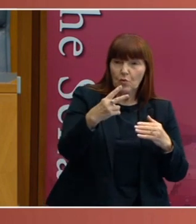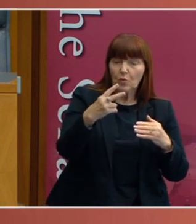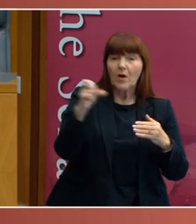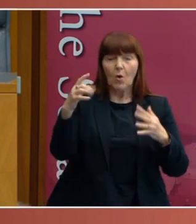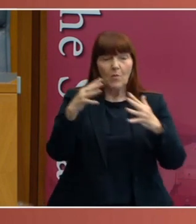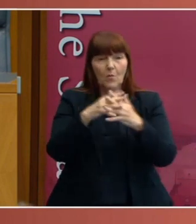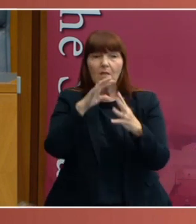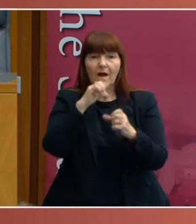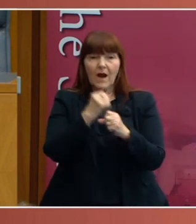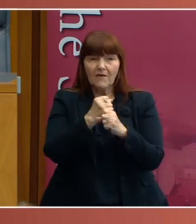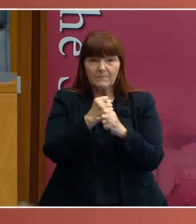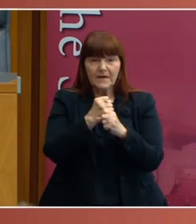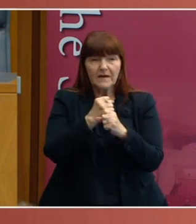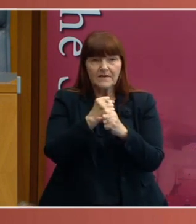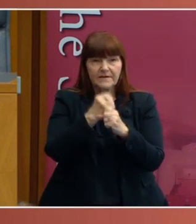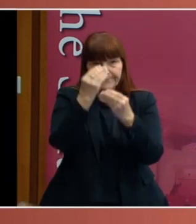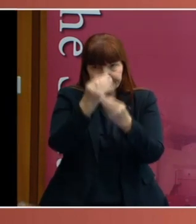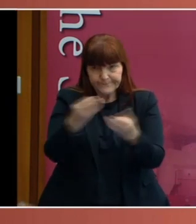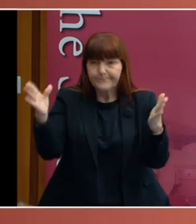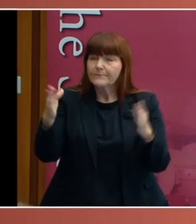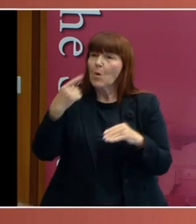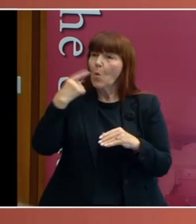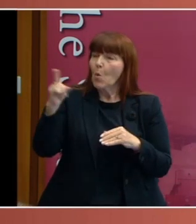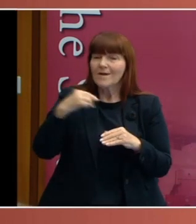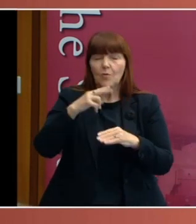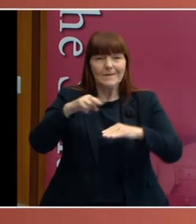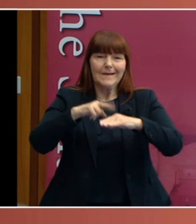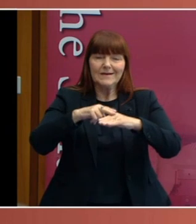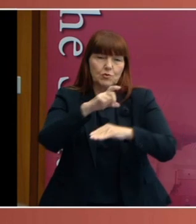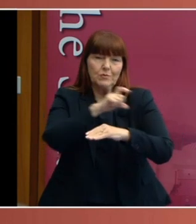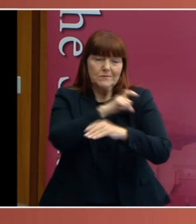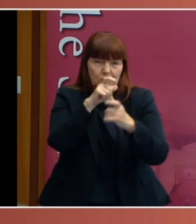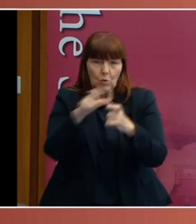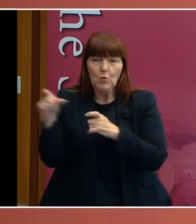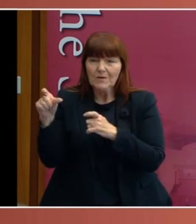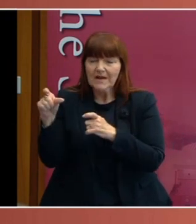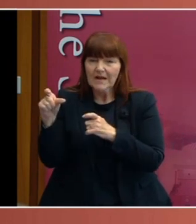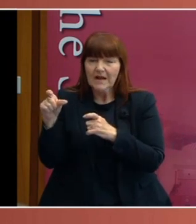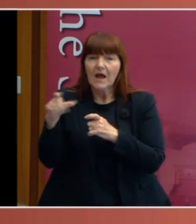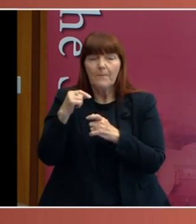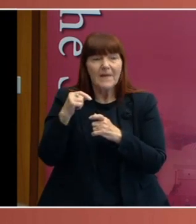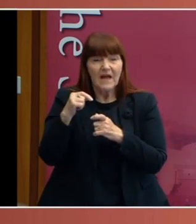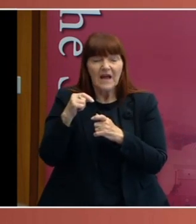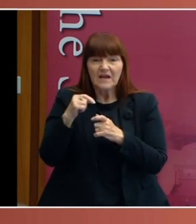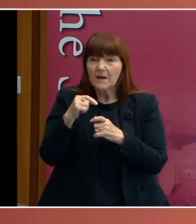an order under its national security laws that prohibited civilians from travelling by train from